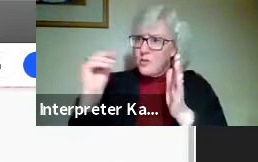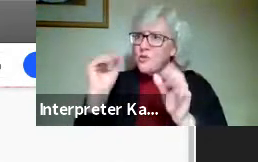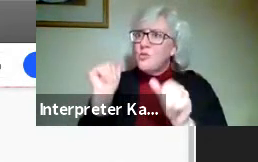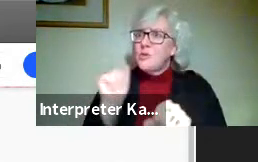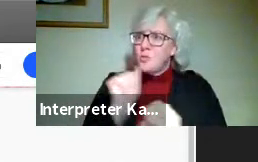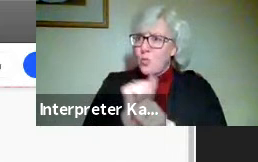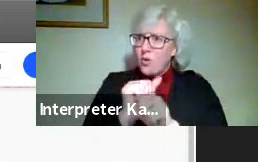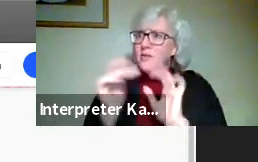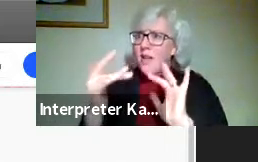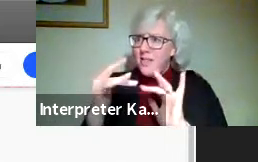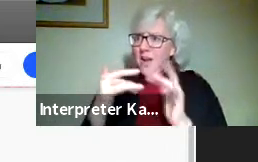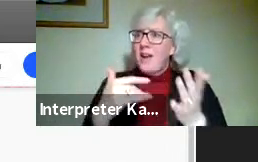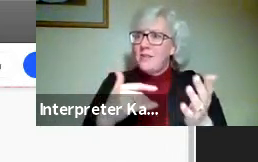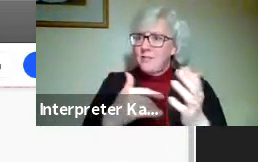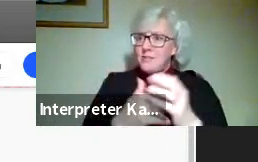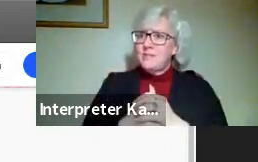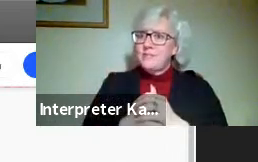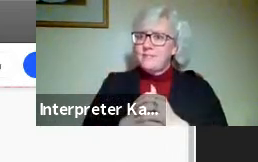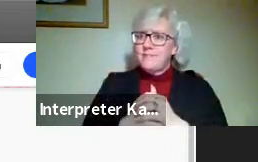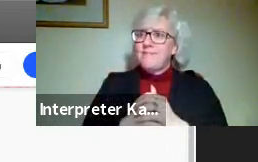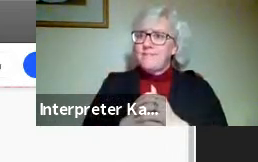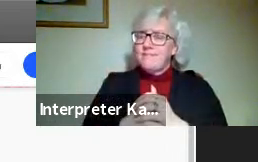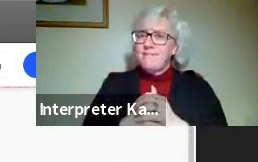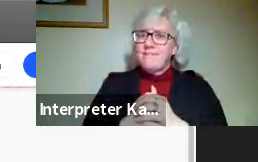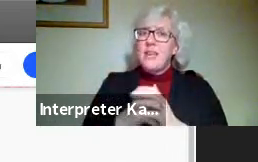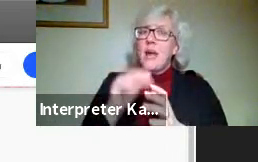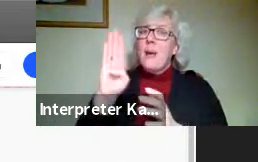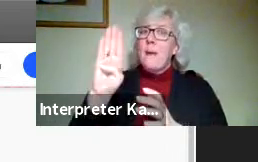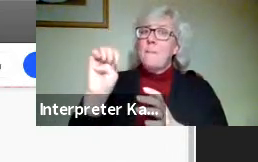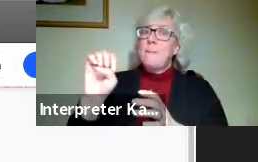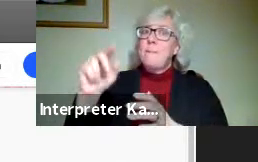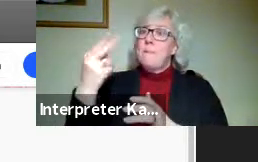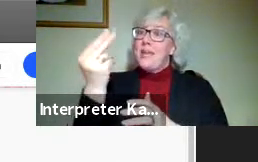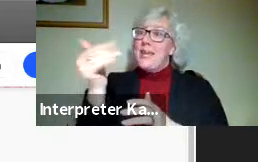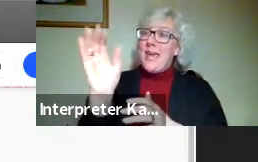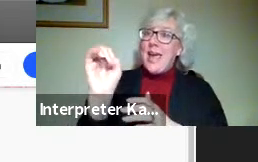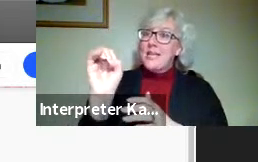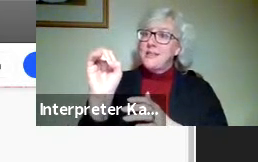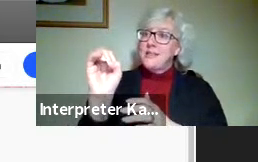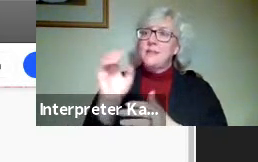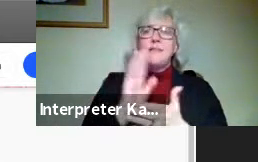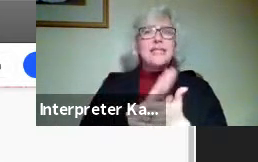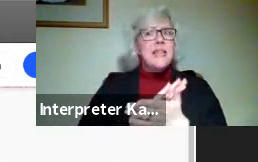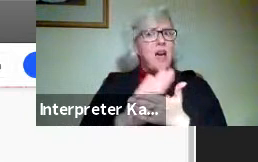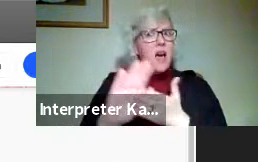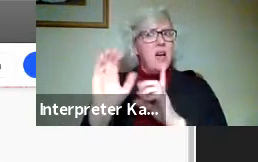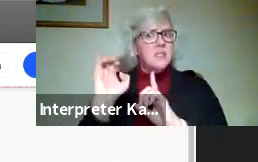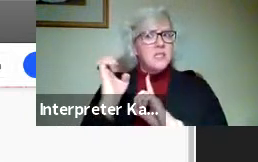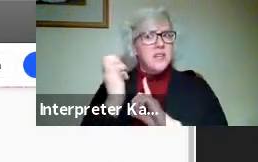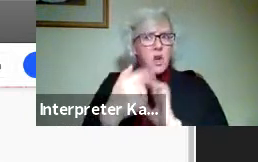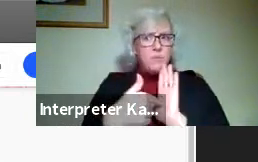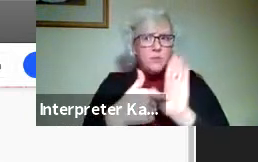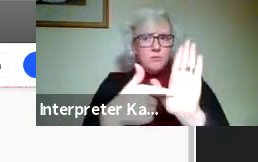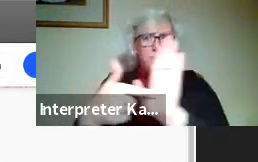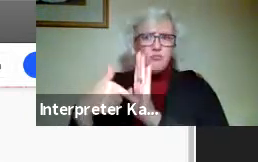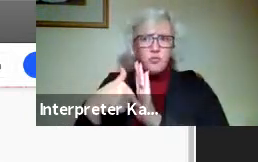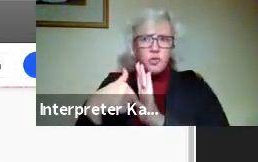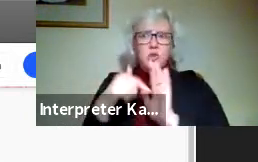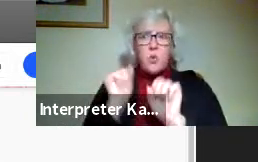work online. The Behance has a very nice environment environment in order to display their work.